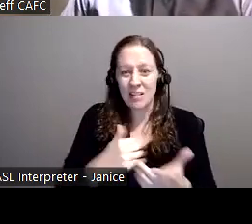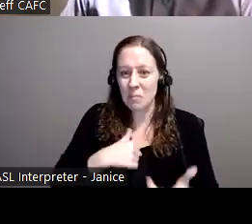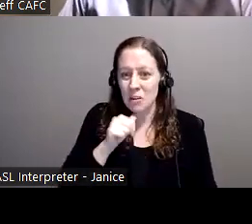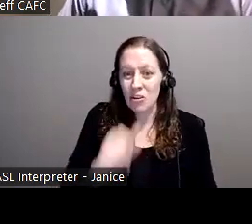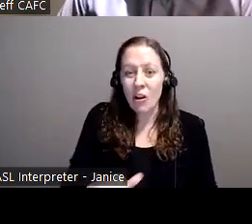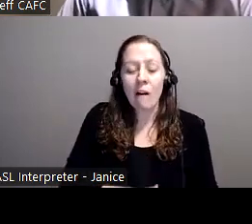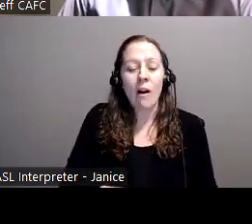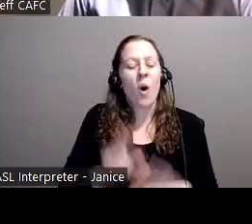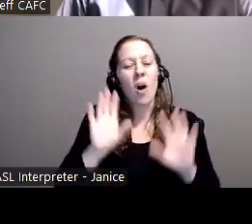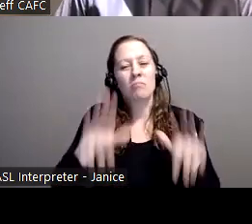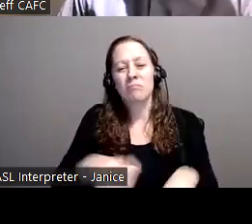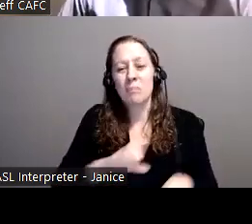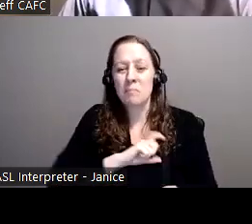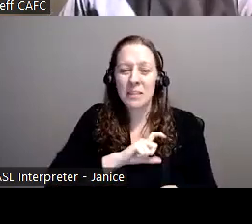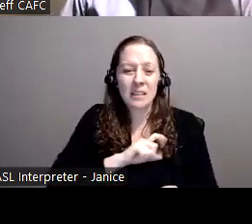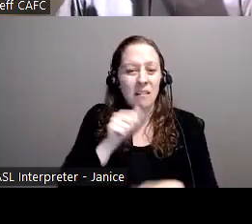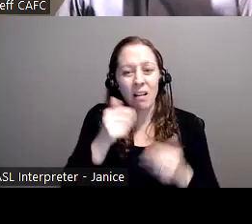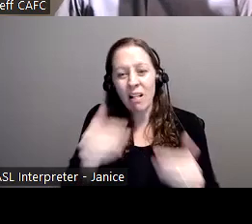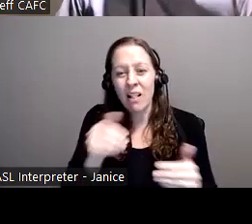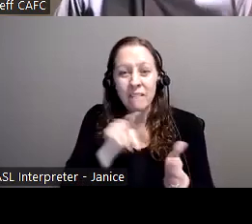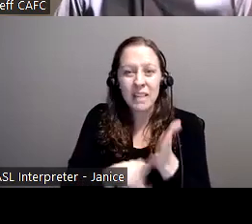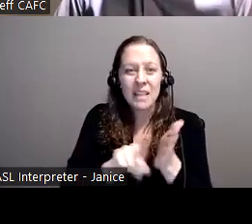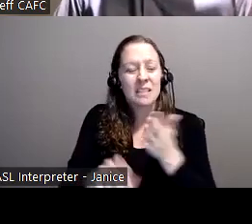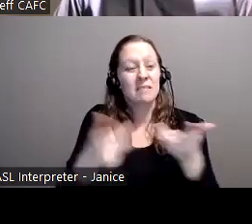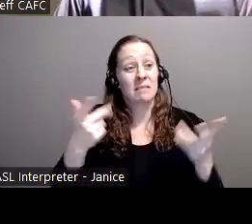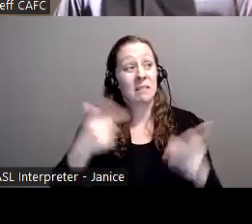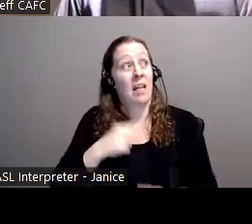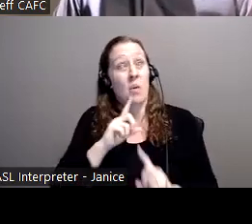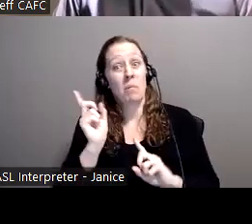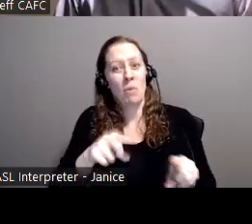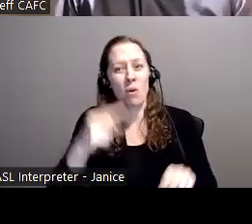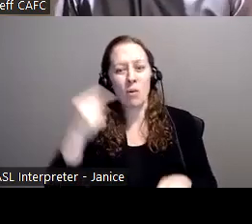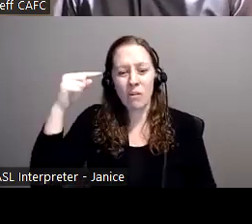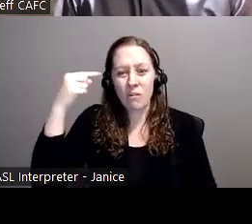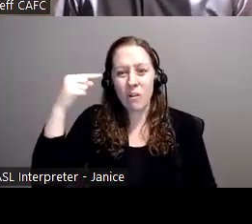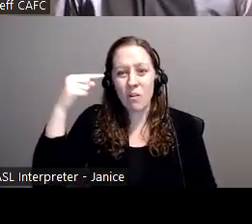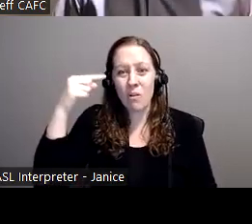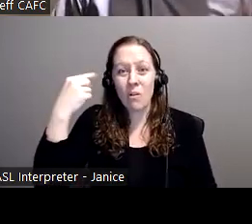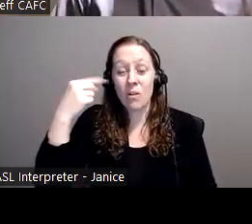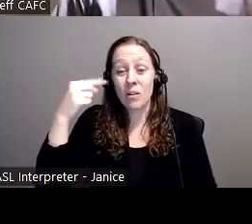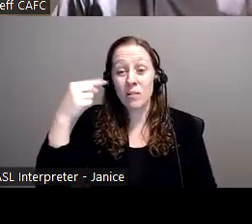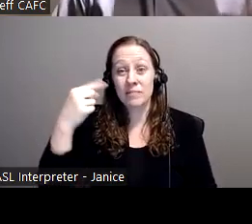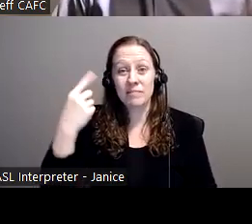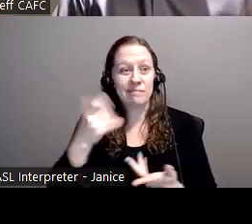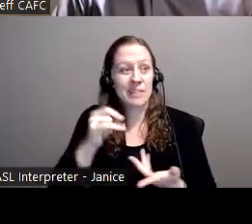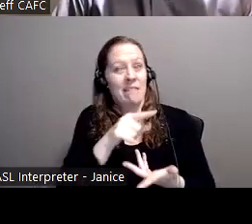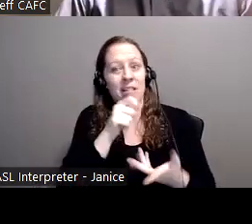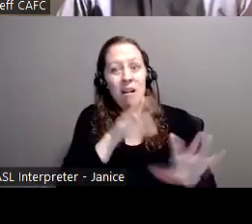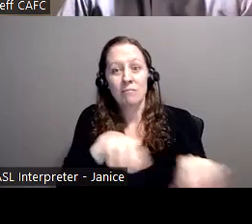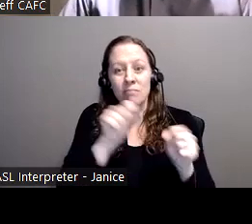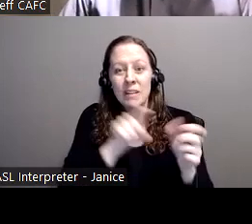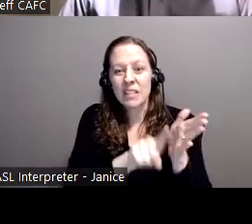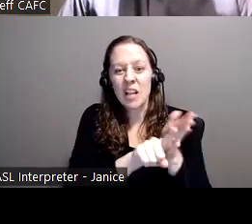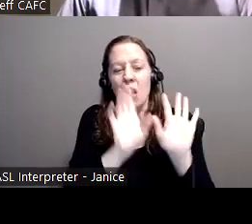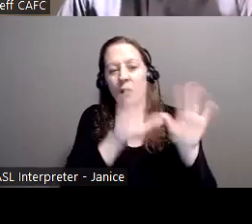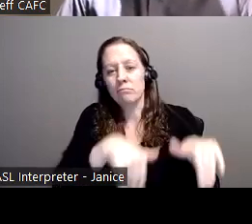investigate. So, you know, in other words, like, what's the point of reporting if there's not going to be an investigation, right?